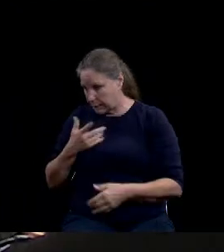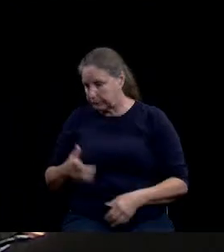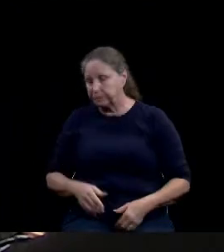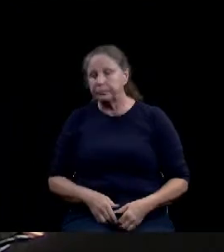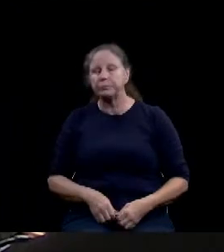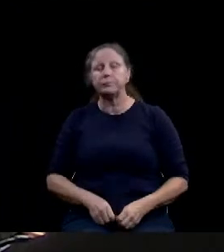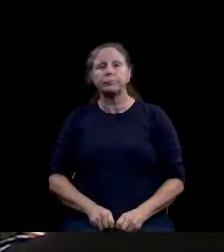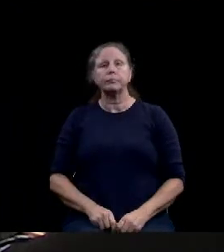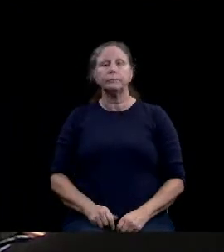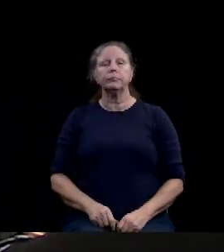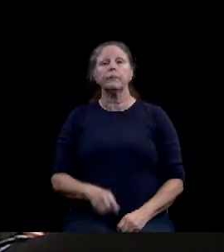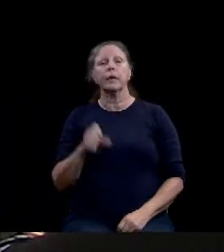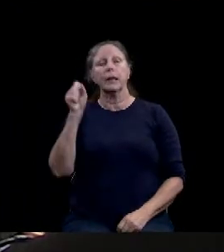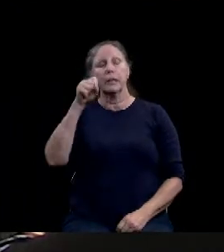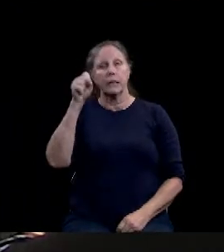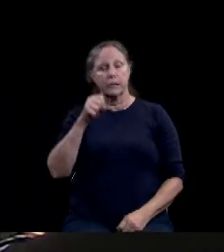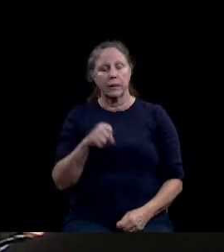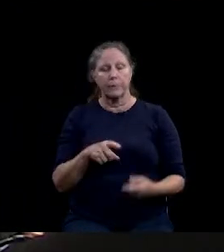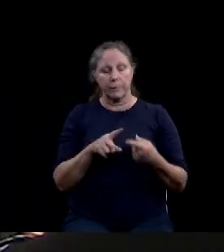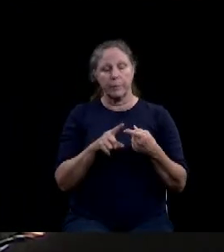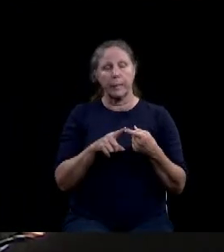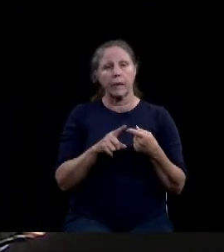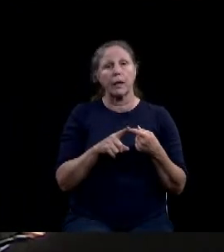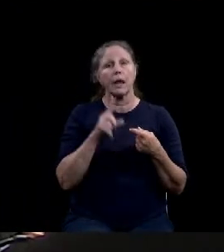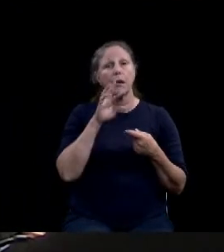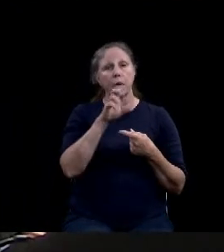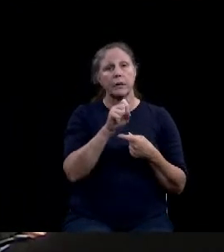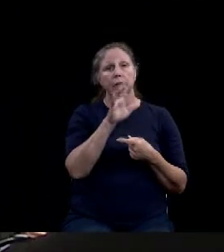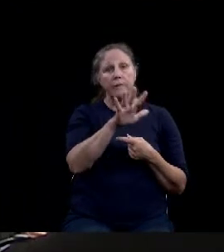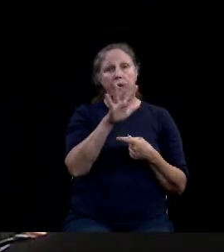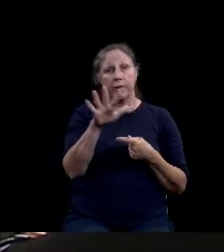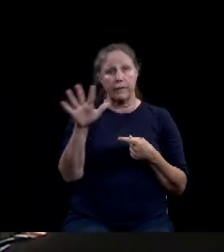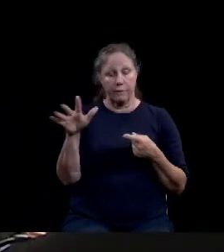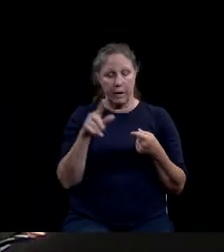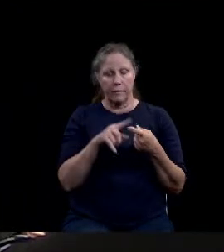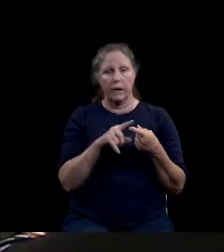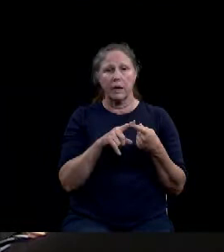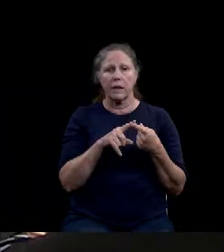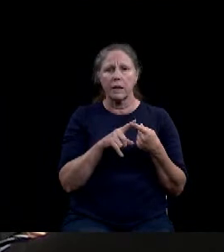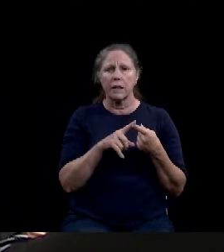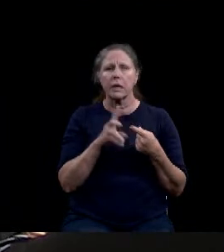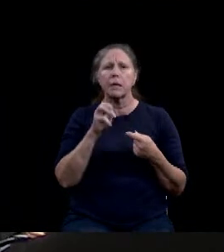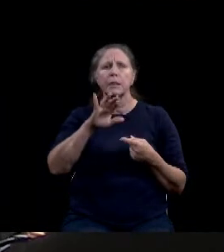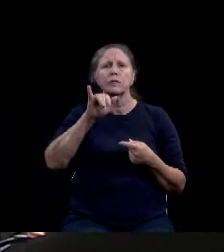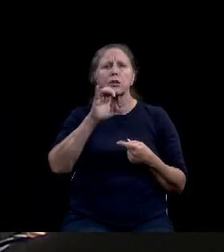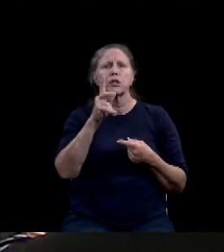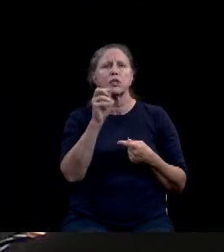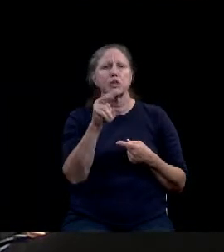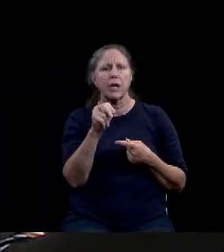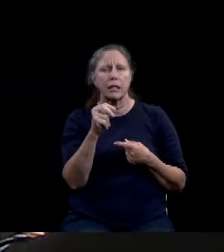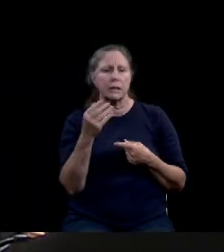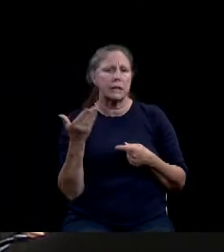resolution 555, Mr. Jackson submitted his opposition, but he didn't get to submit any